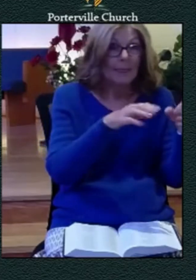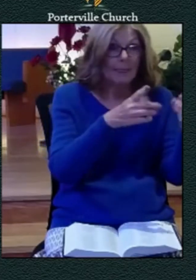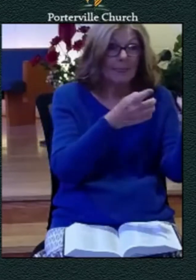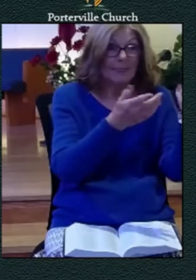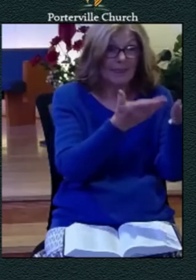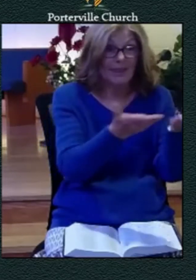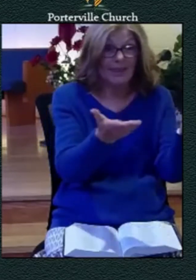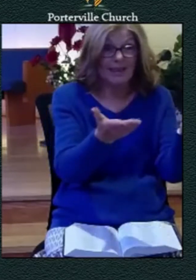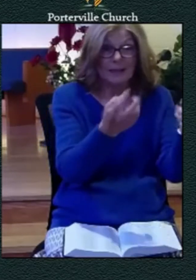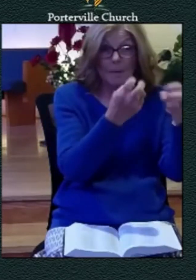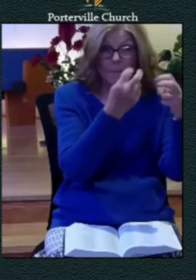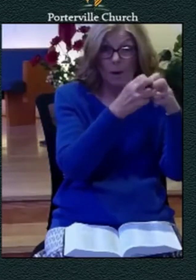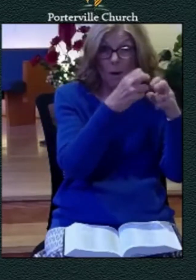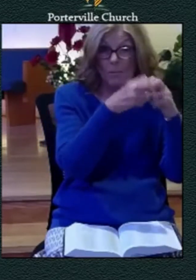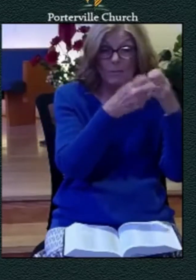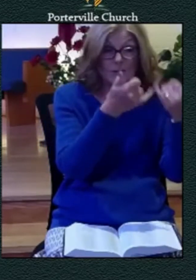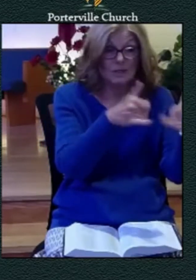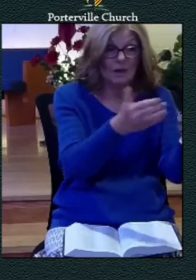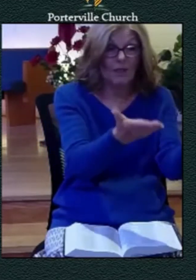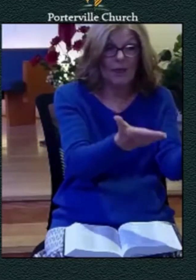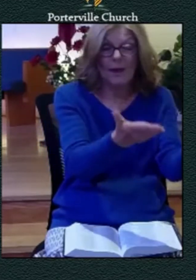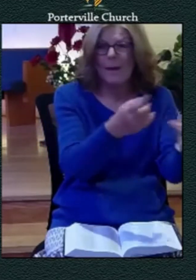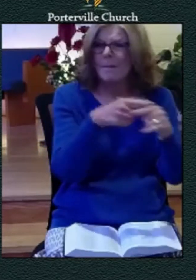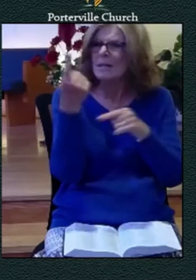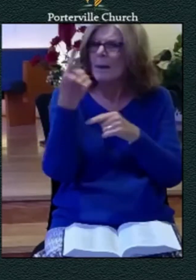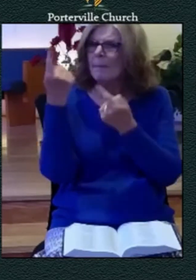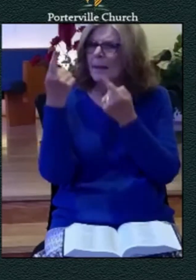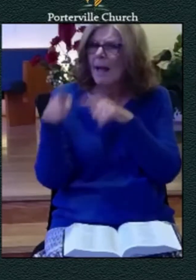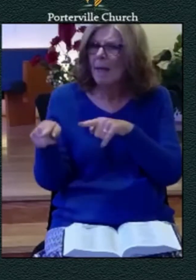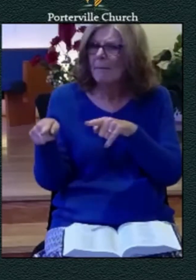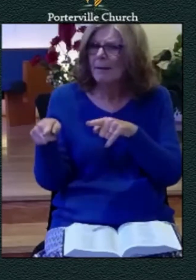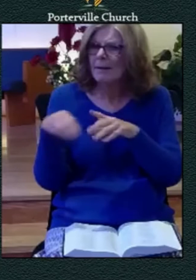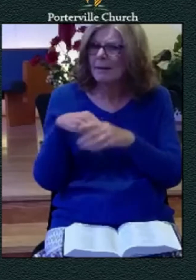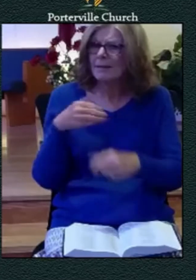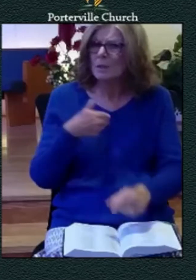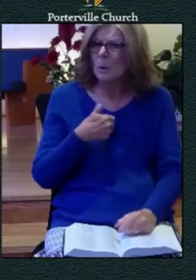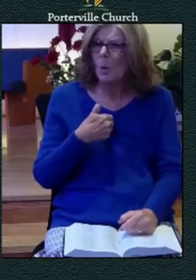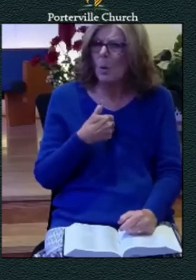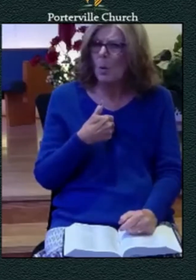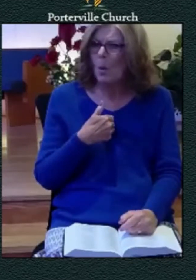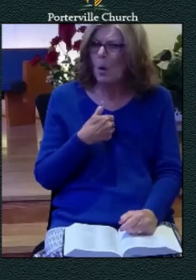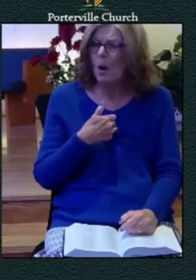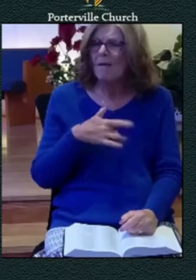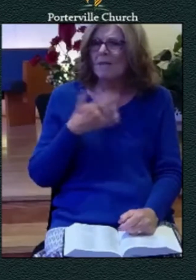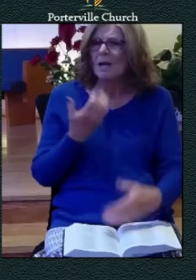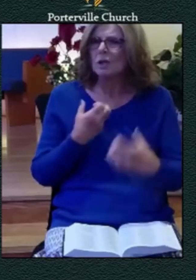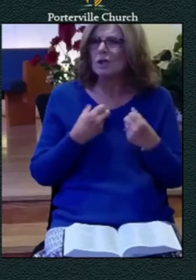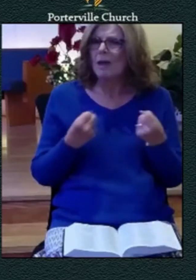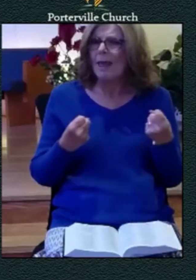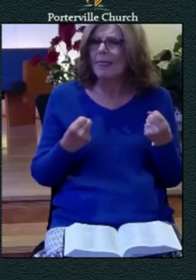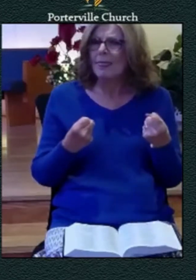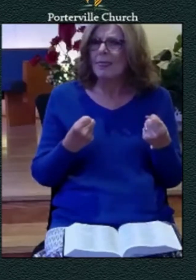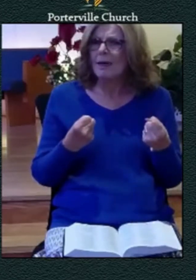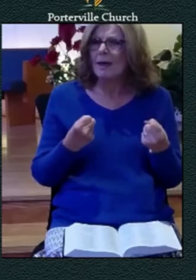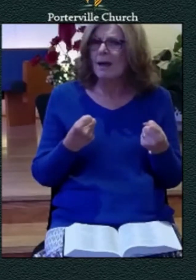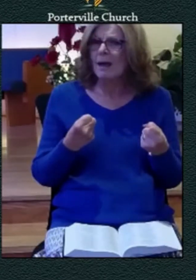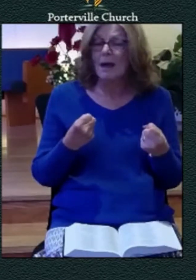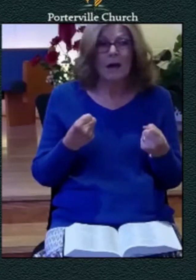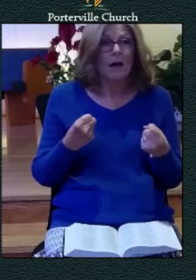but something has changed in the soul and there's strength and there's courage